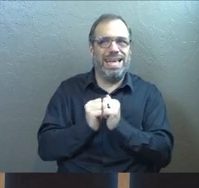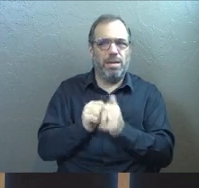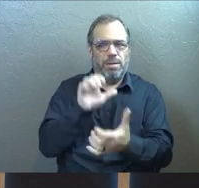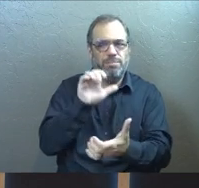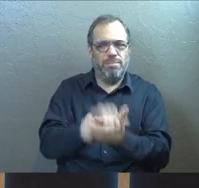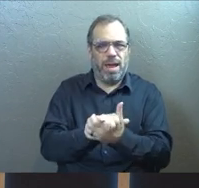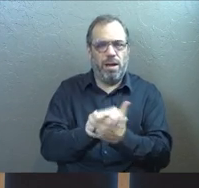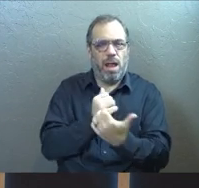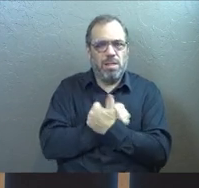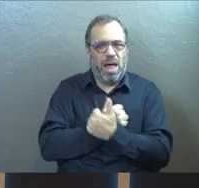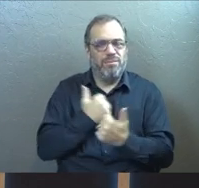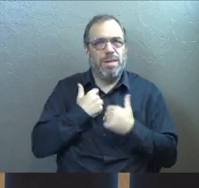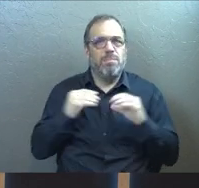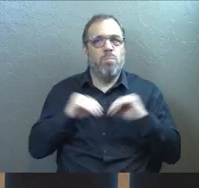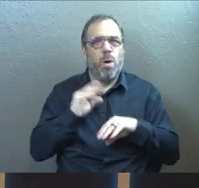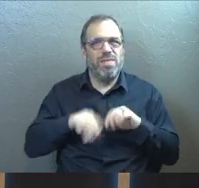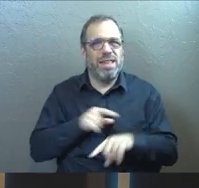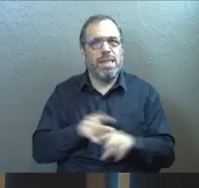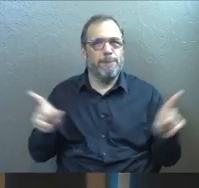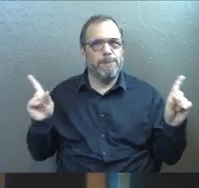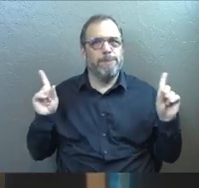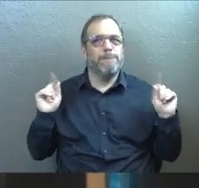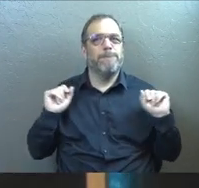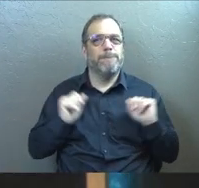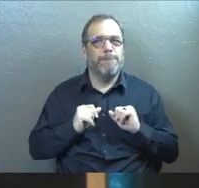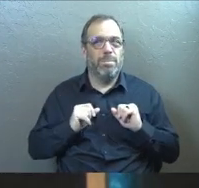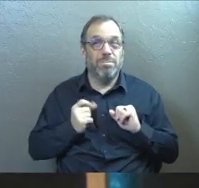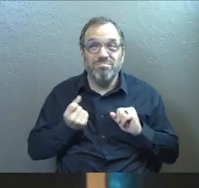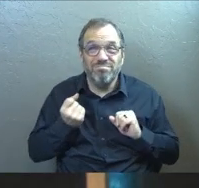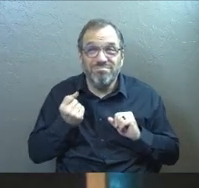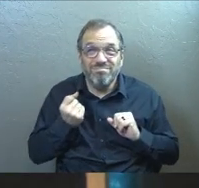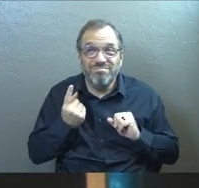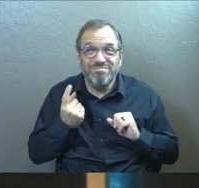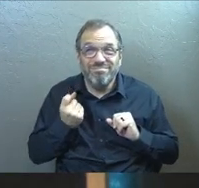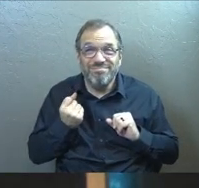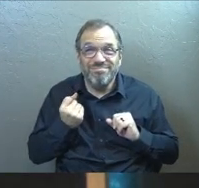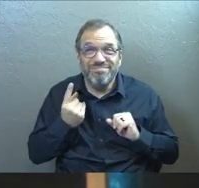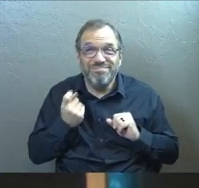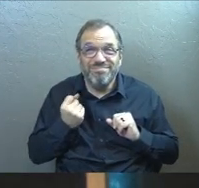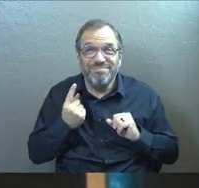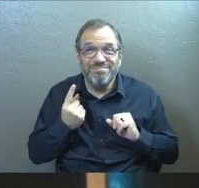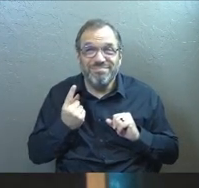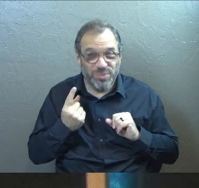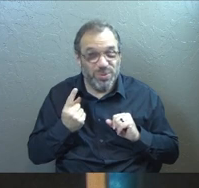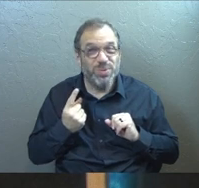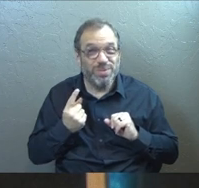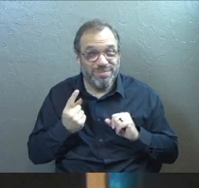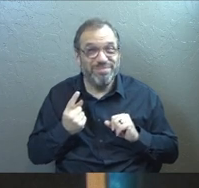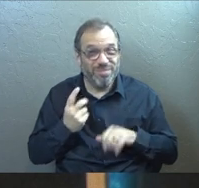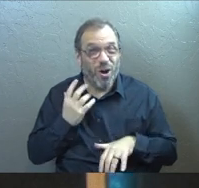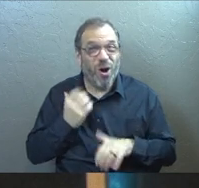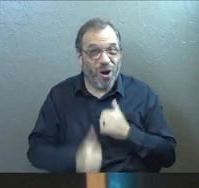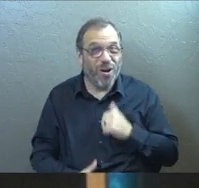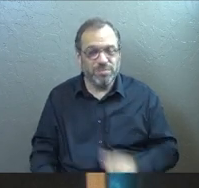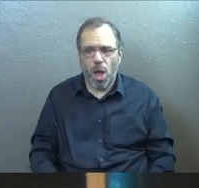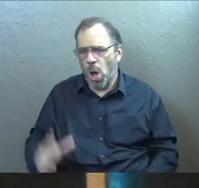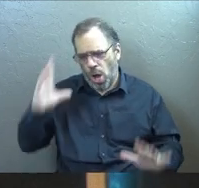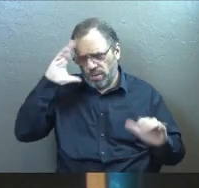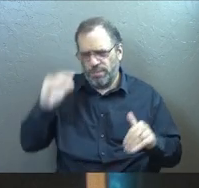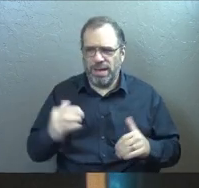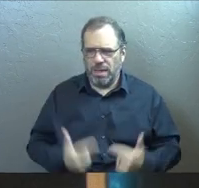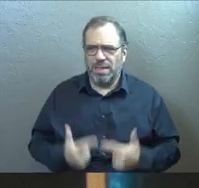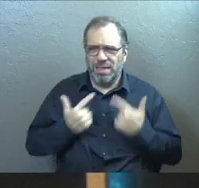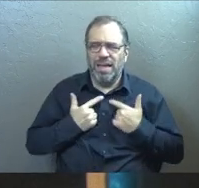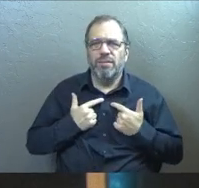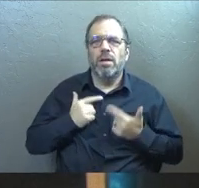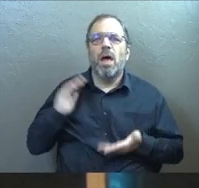and to love me more than they do. Starting to get into the tough stuff now? I expected to